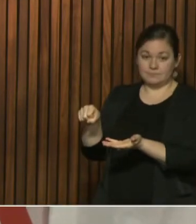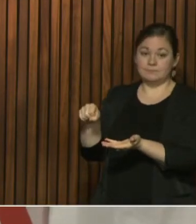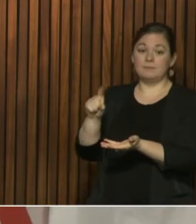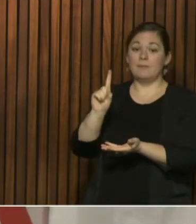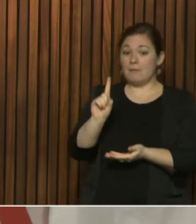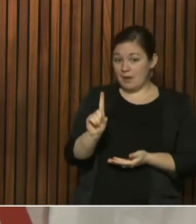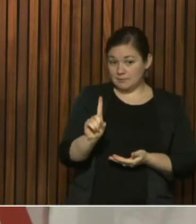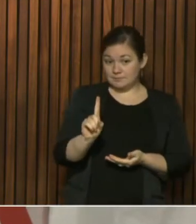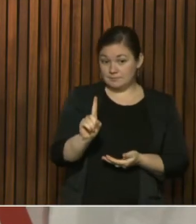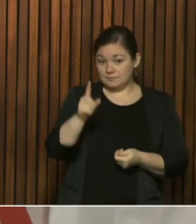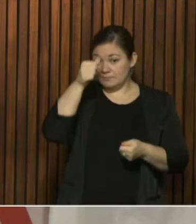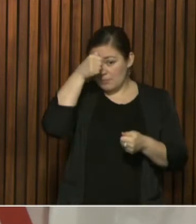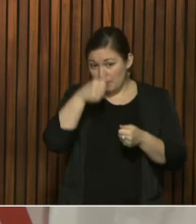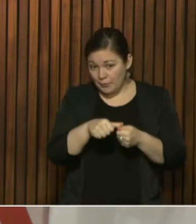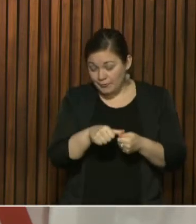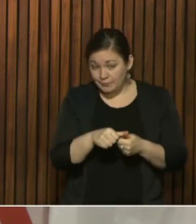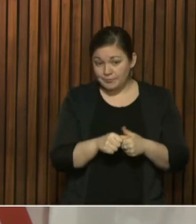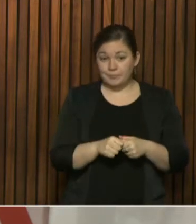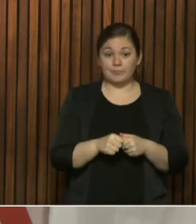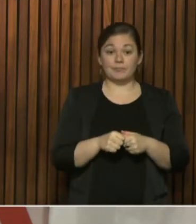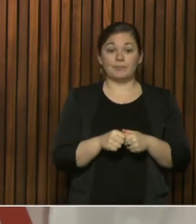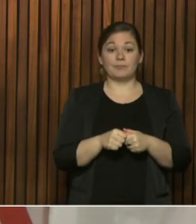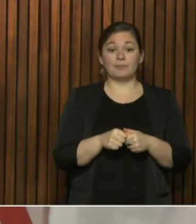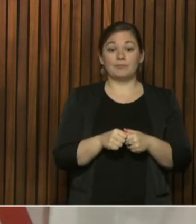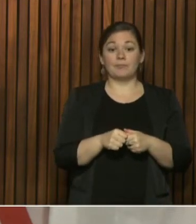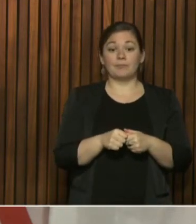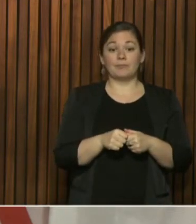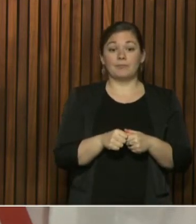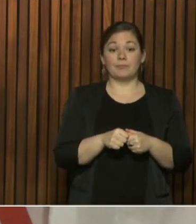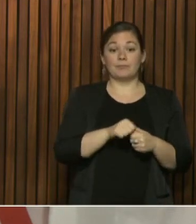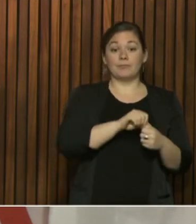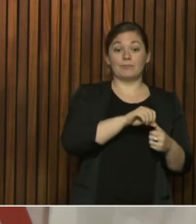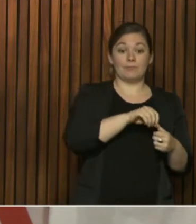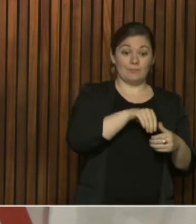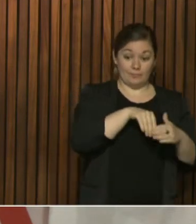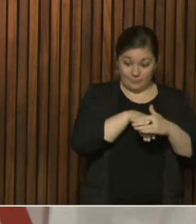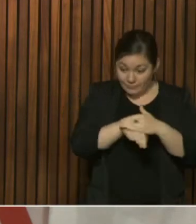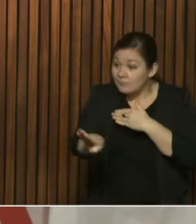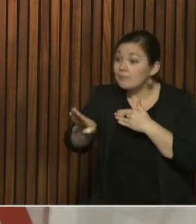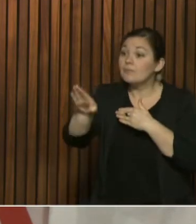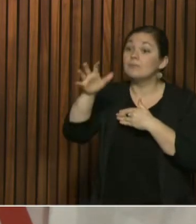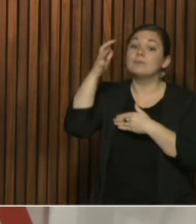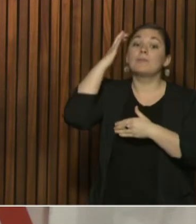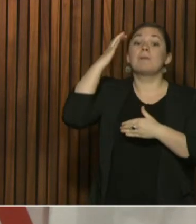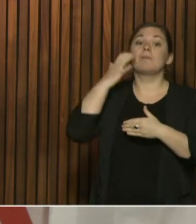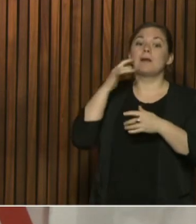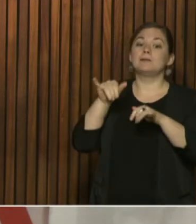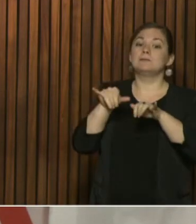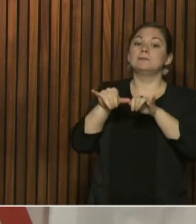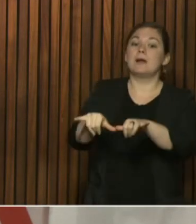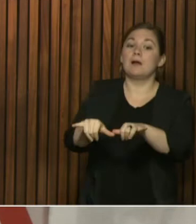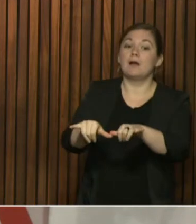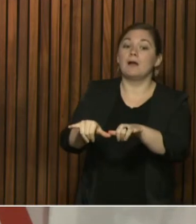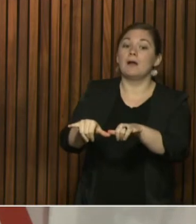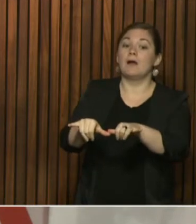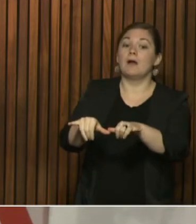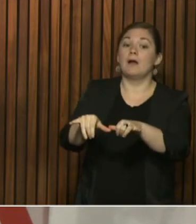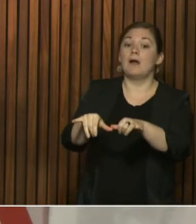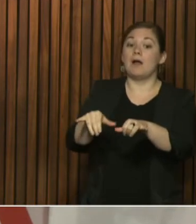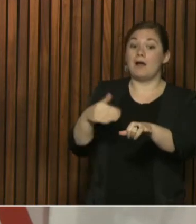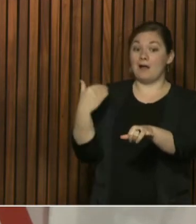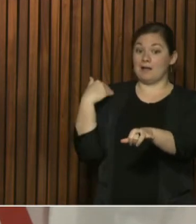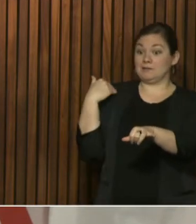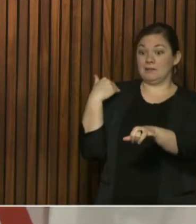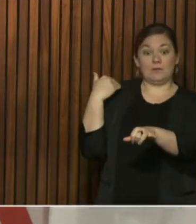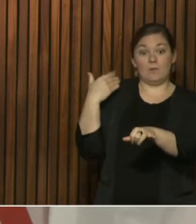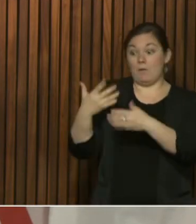probably will be in hospital for a period of time, so this isn't necessarily people, you know, recently admitted. We don't have,